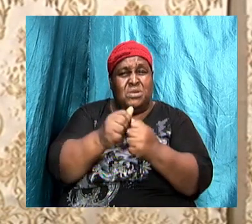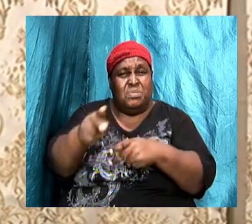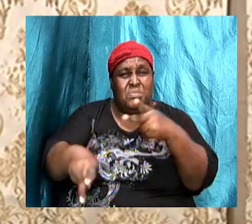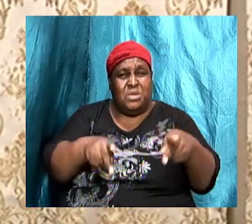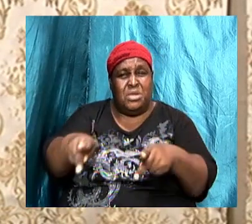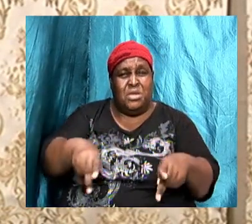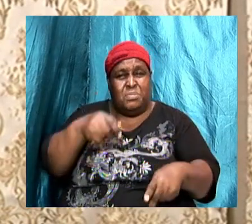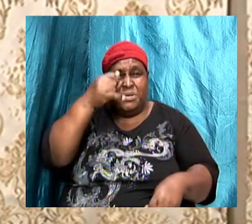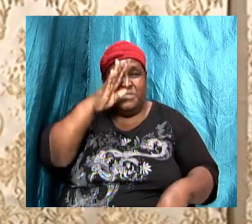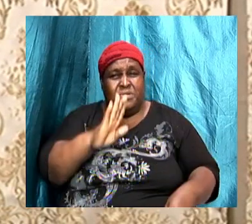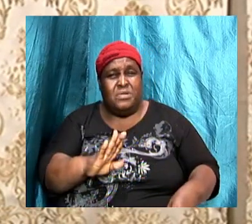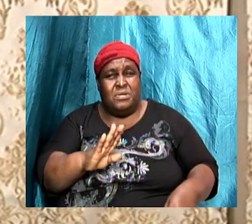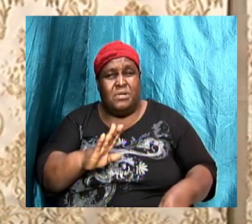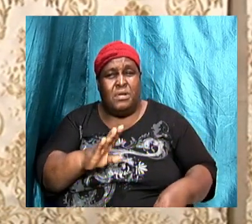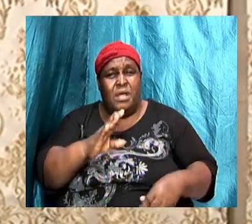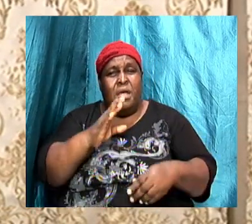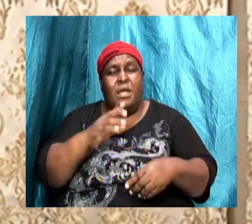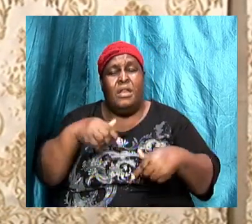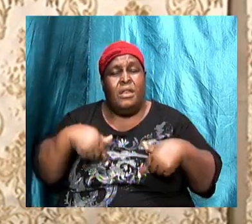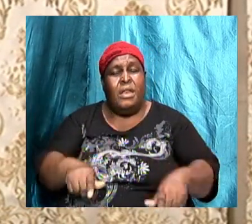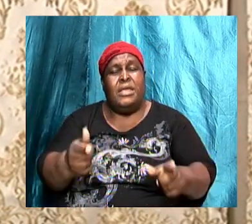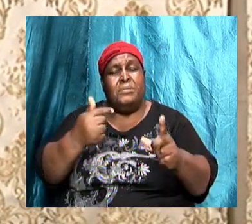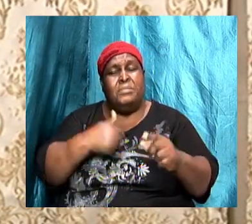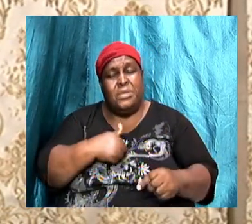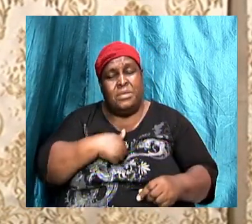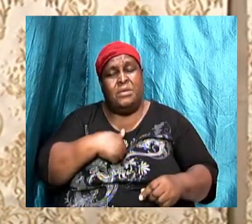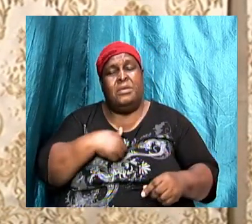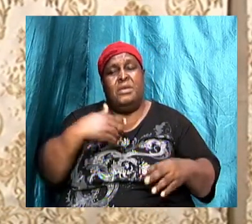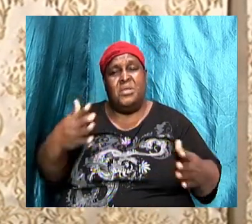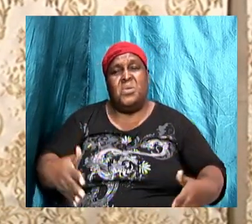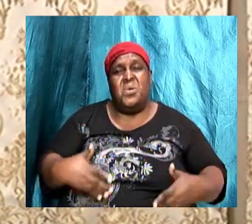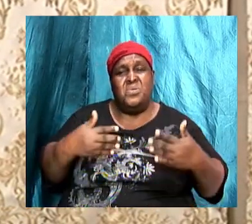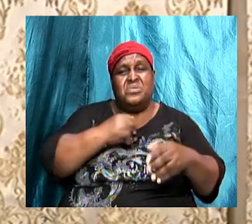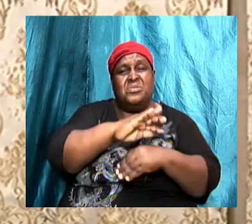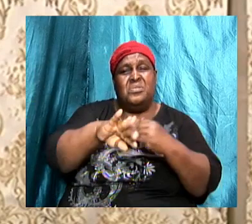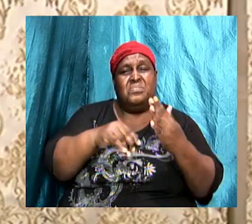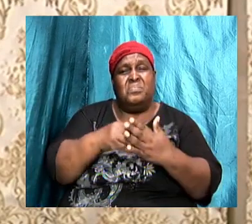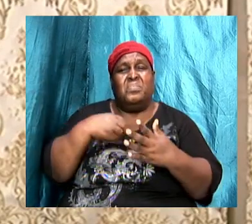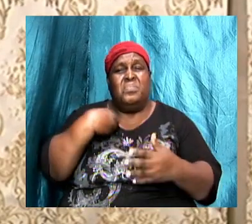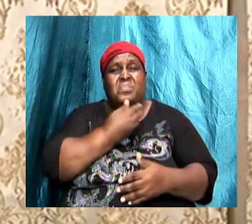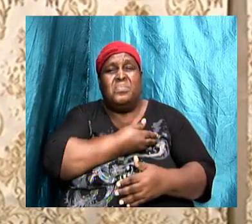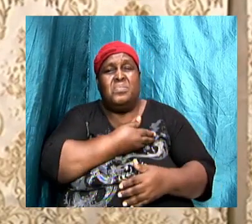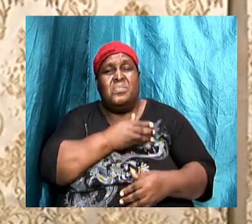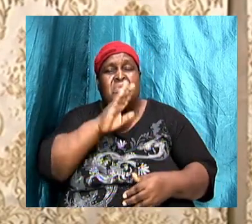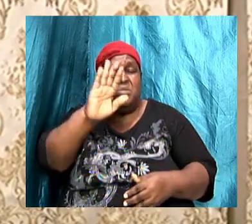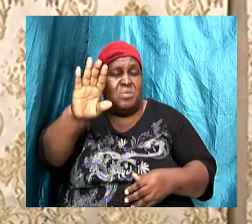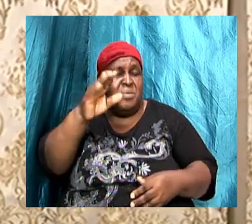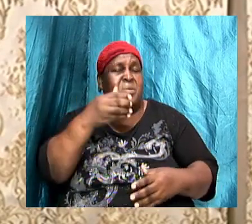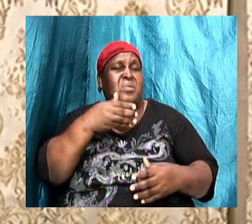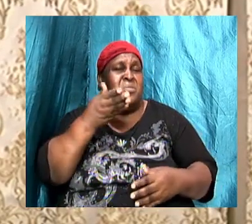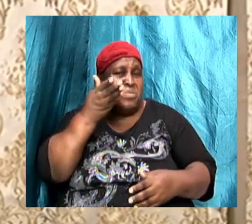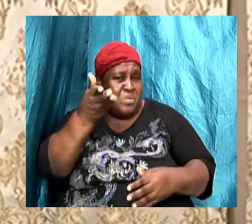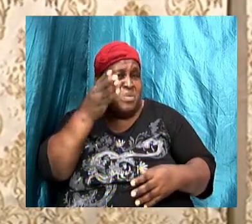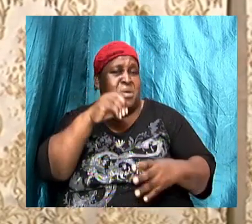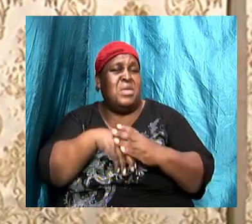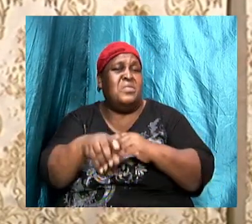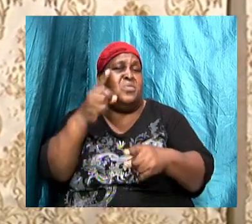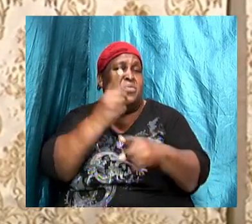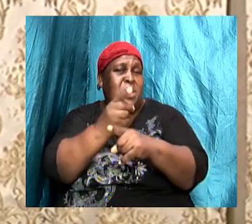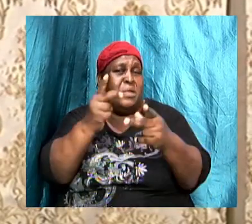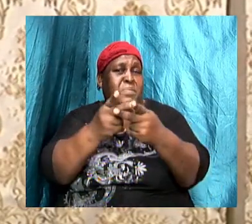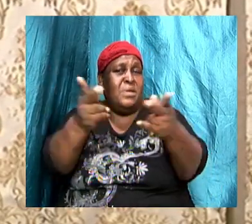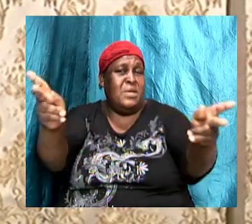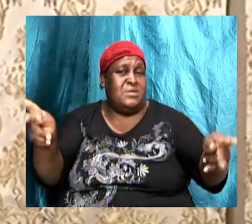encourage all of us. You are in a good place. You are in the right